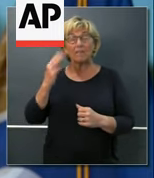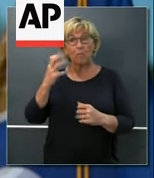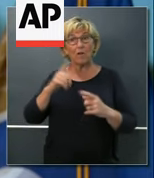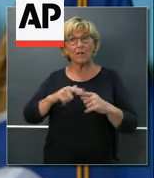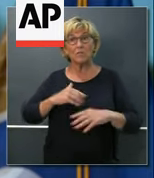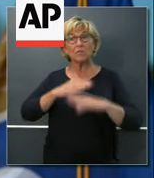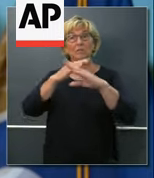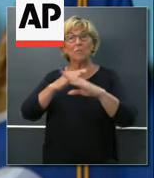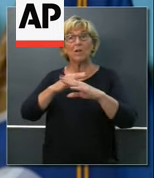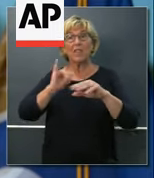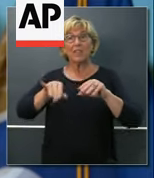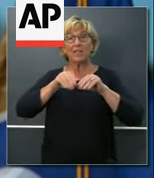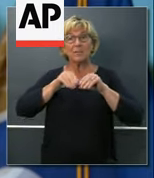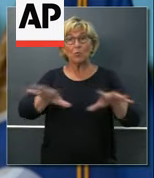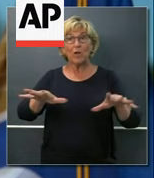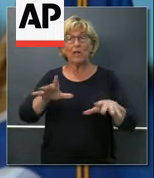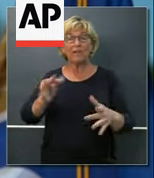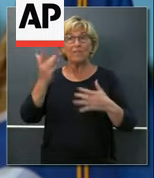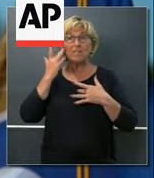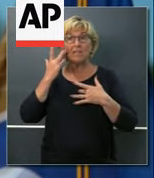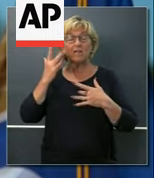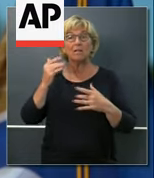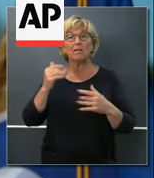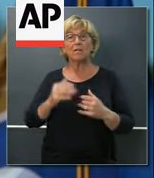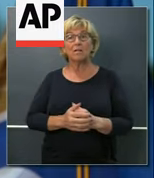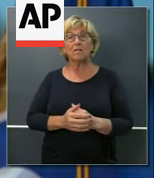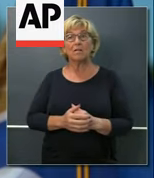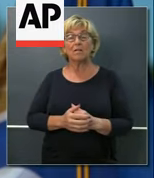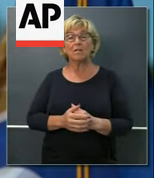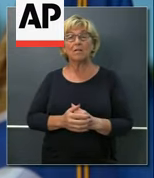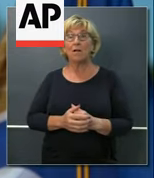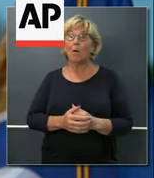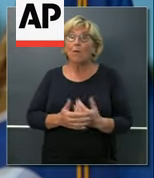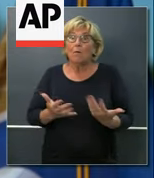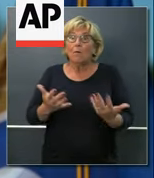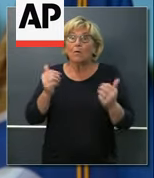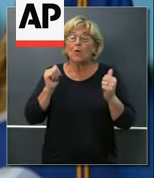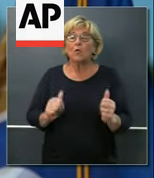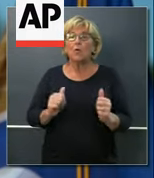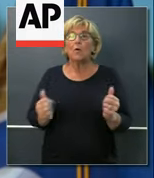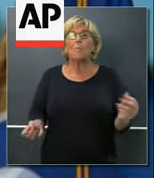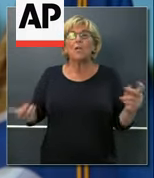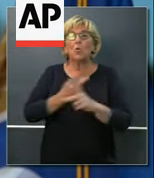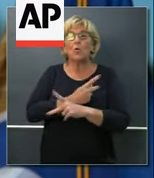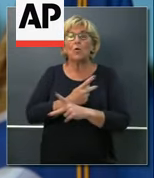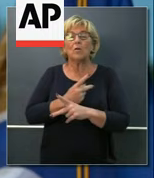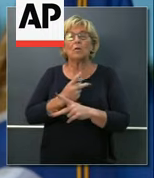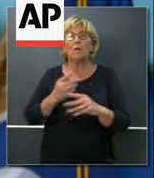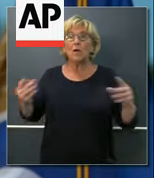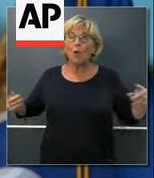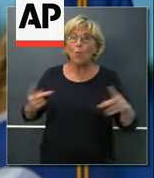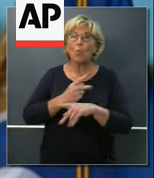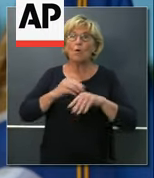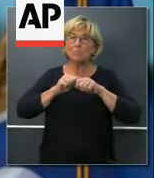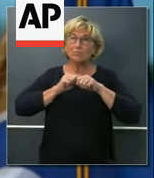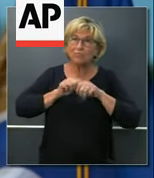and suppress the spread of this virus. It could start a second wave that could be even more damaging than the first and undo all